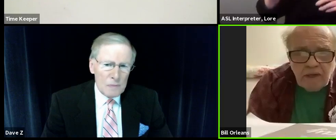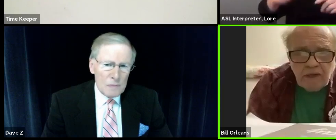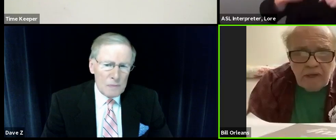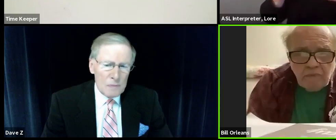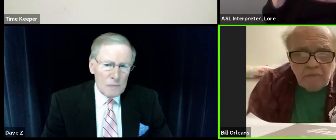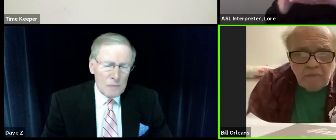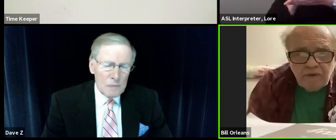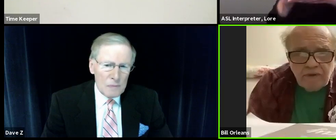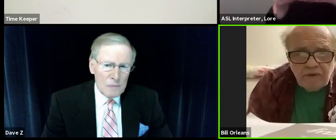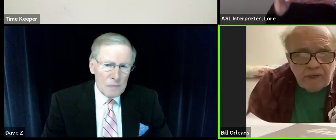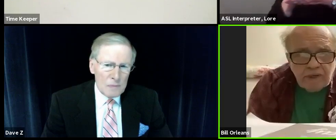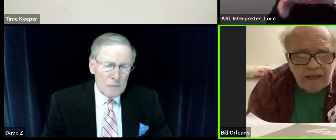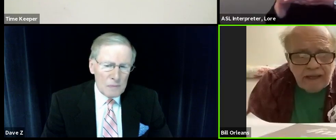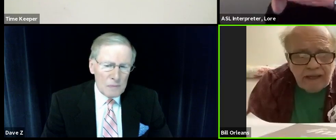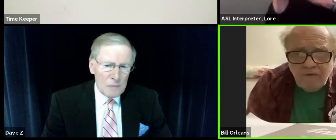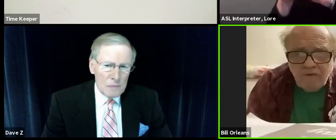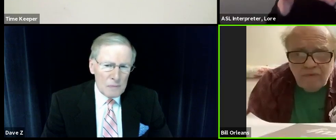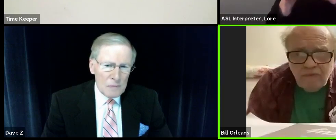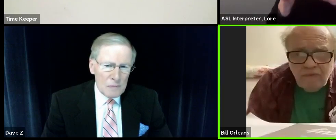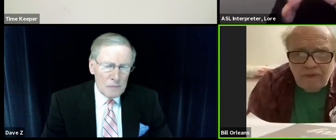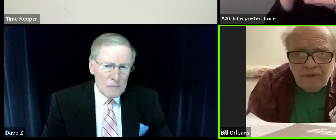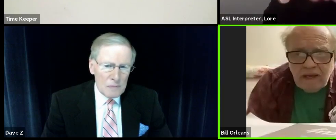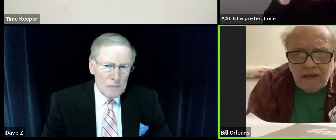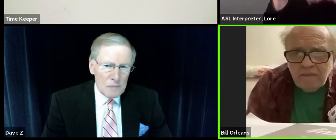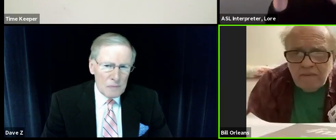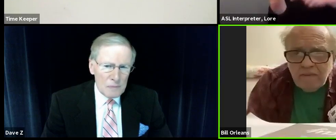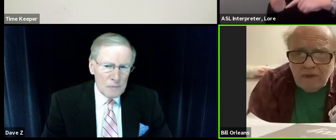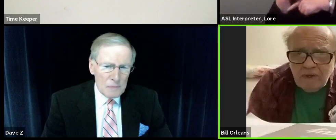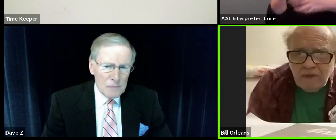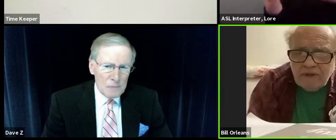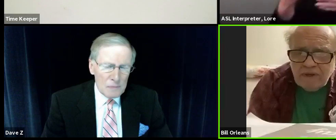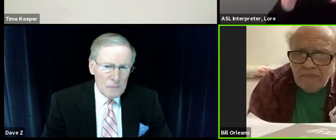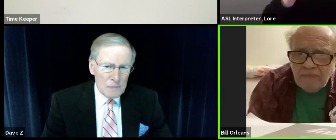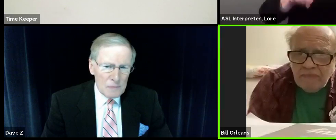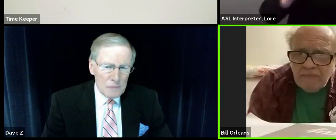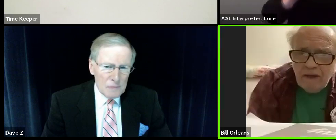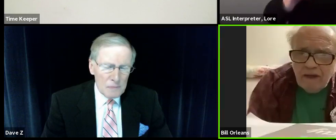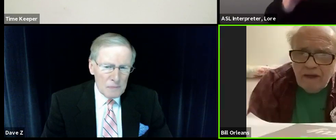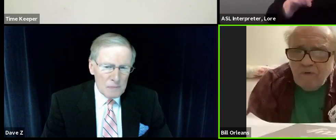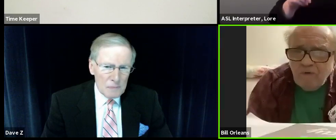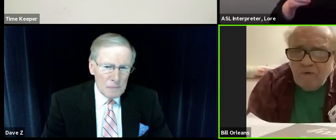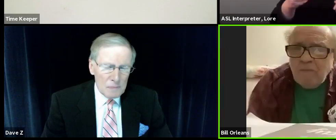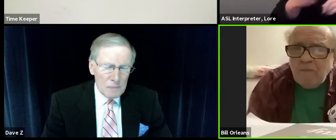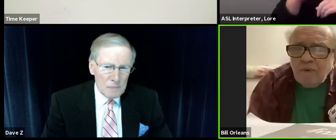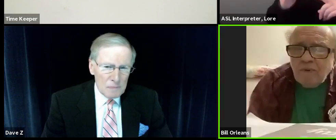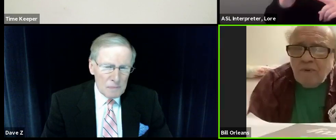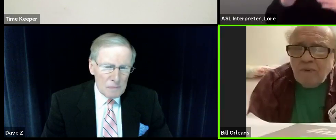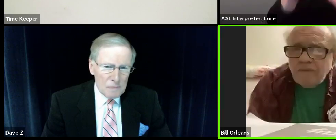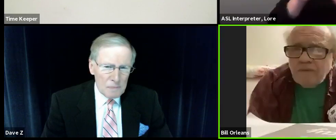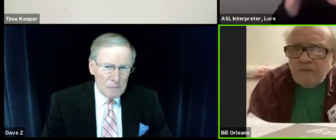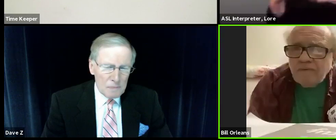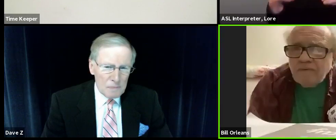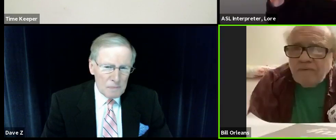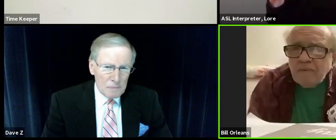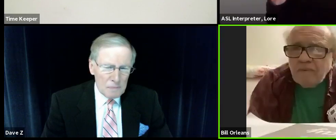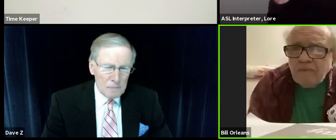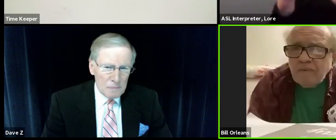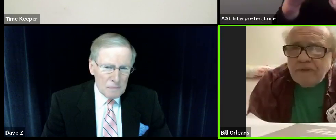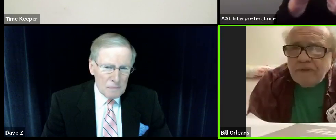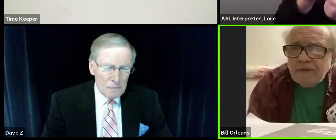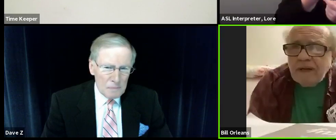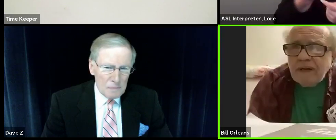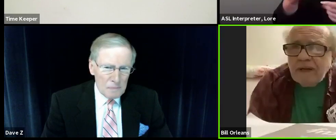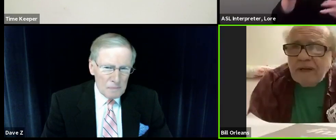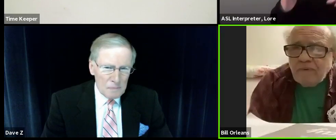York. Meetings were mostly during the day. For most of that time until this time, very few